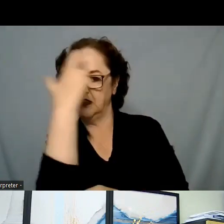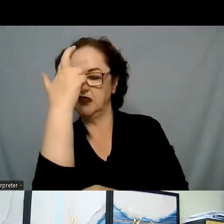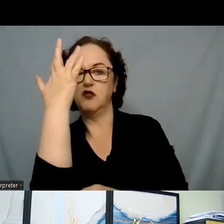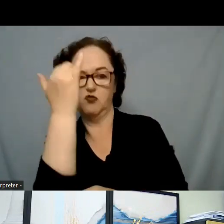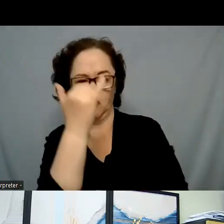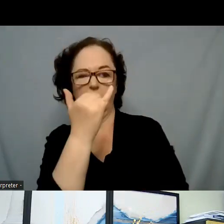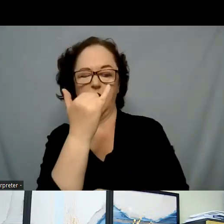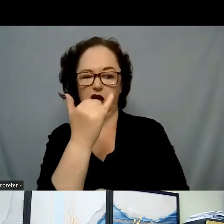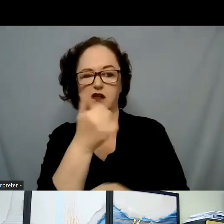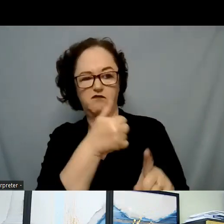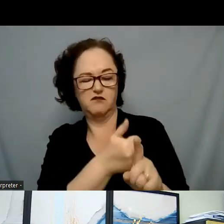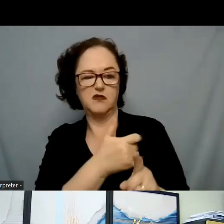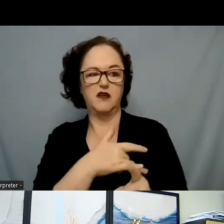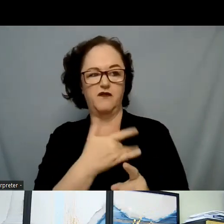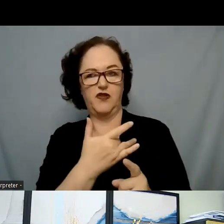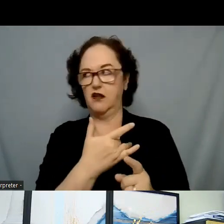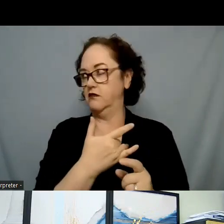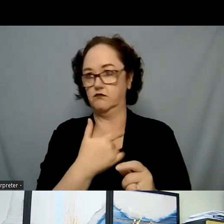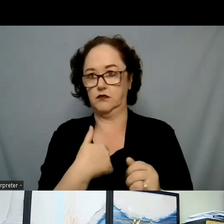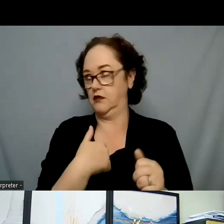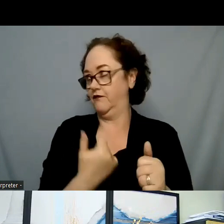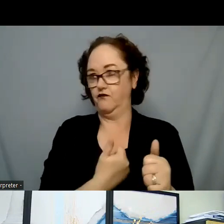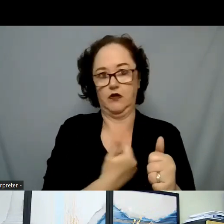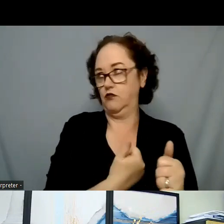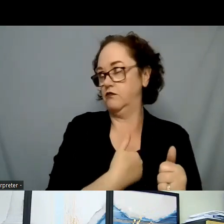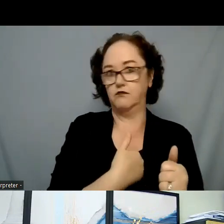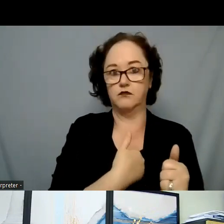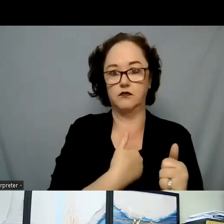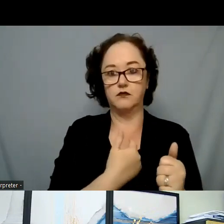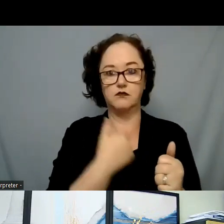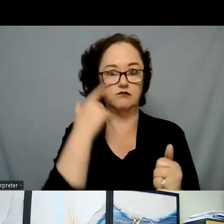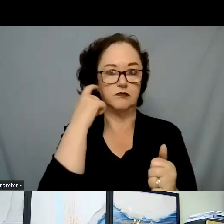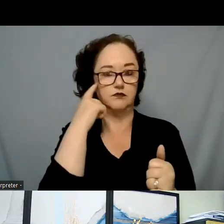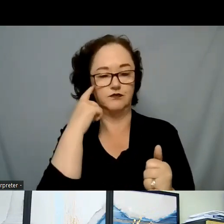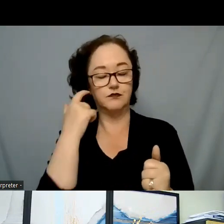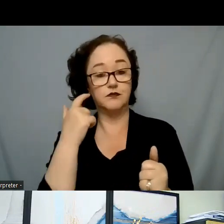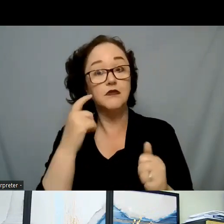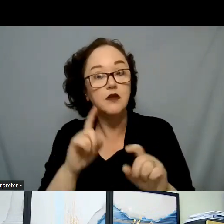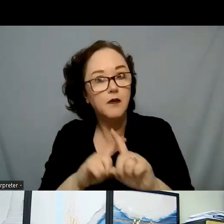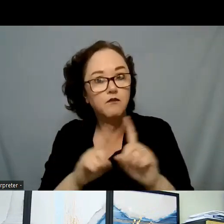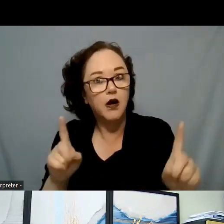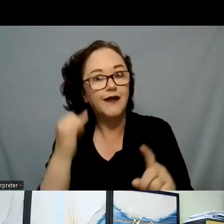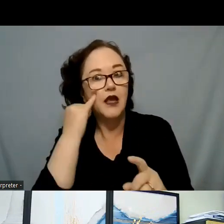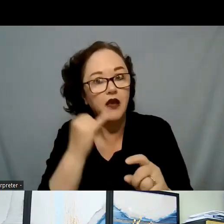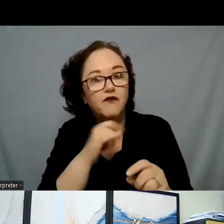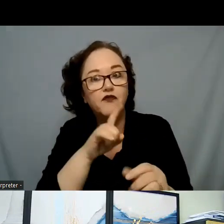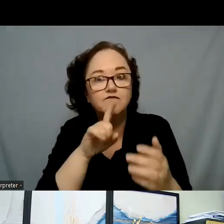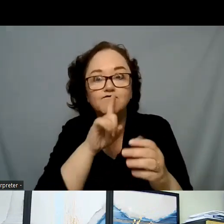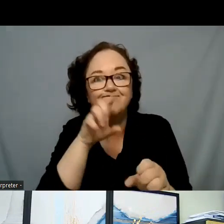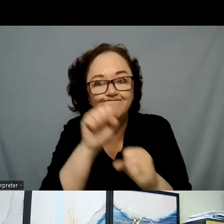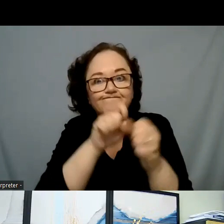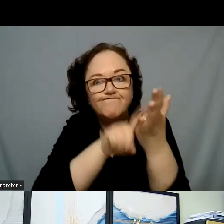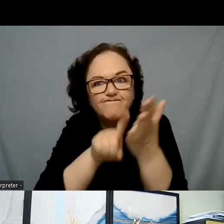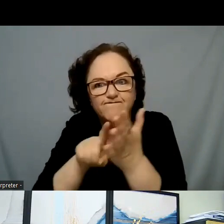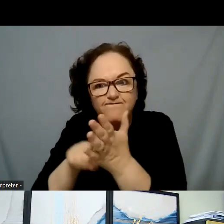feel that they are being followed. When, in actuality, when we look at the data for that particular population, for that culture,